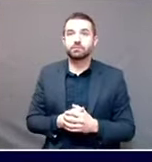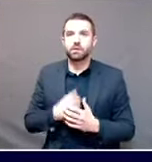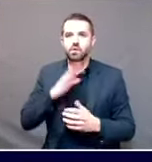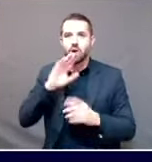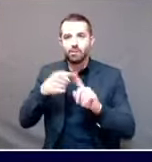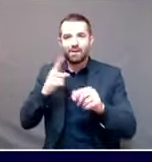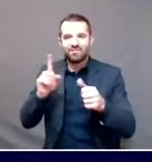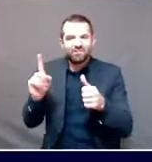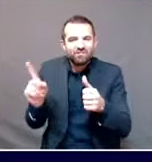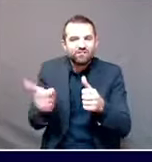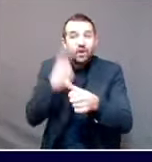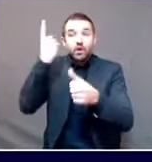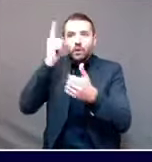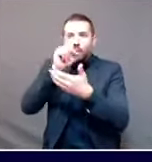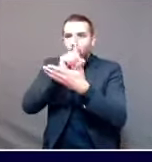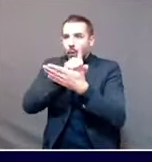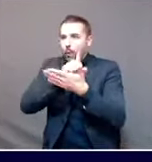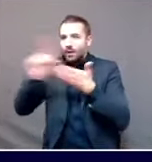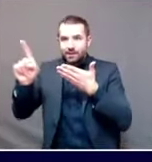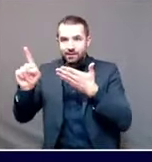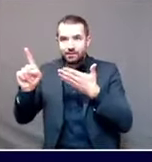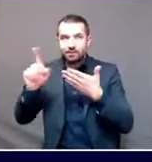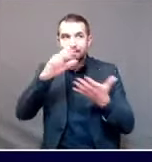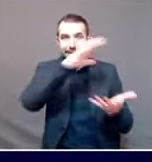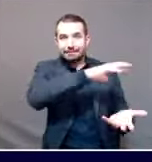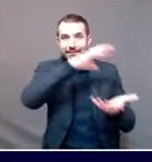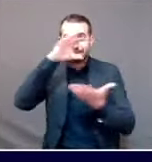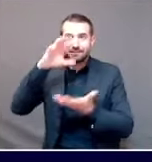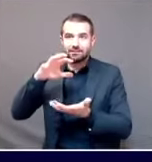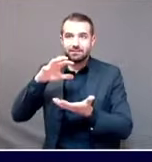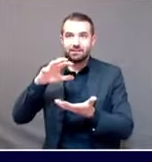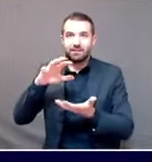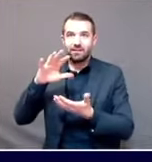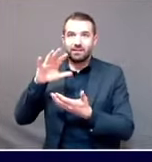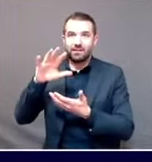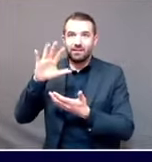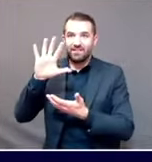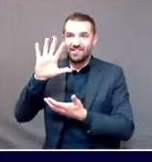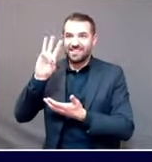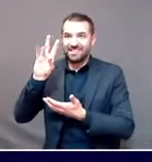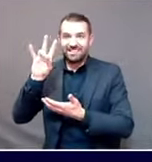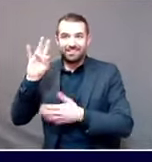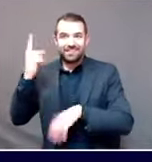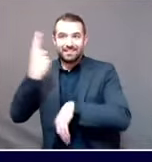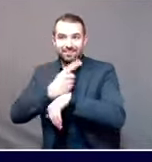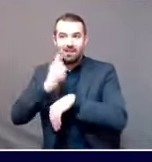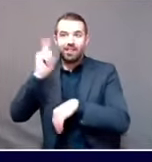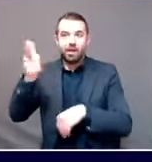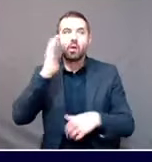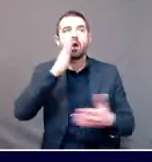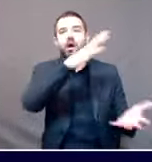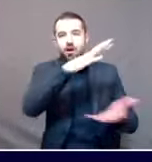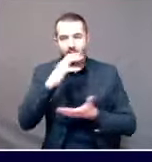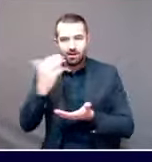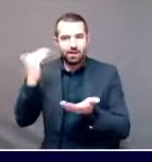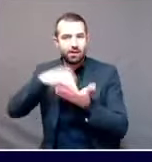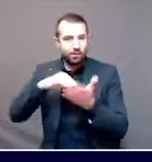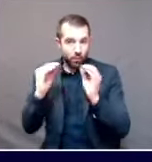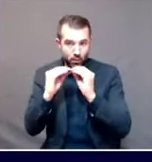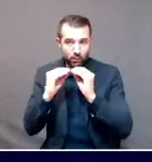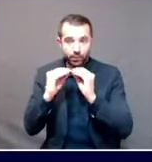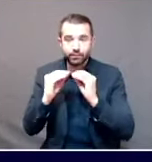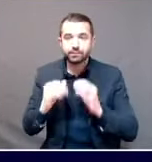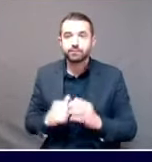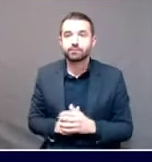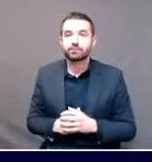week, we'll have week two and week three. And that's where we're starting to figure out. We haven't landed on it yet, but